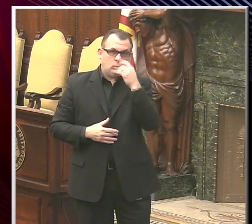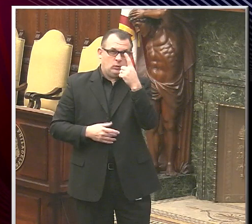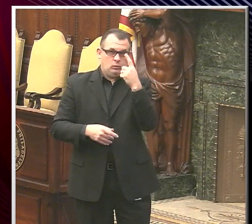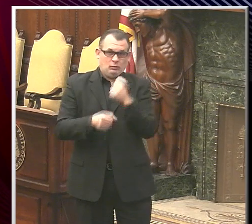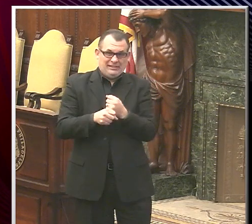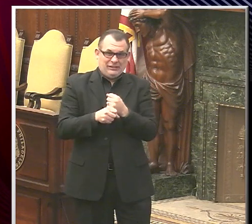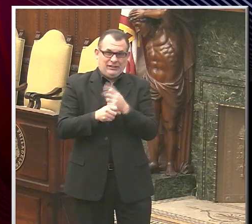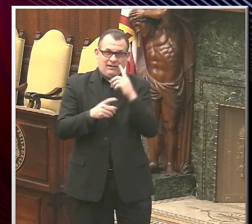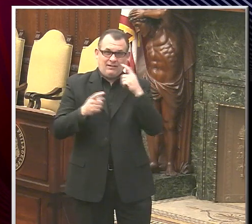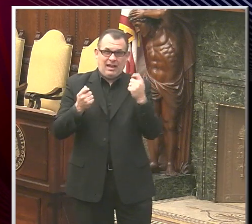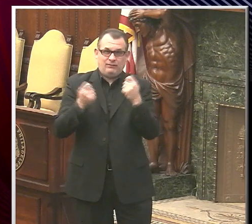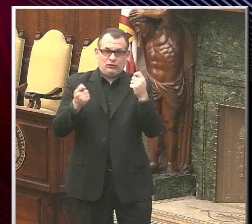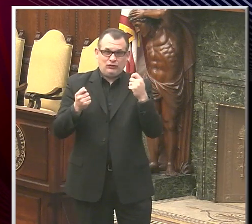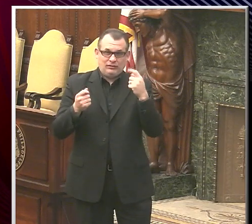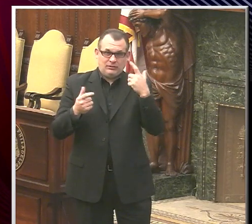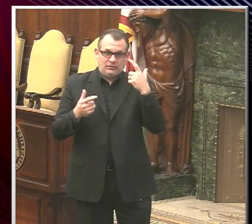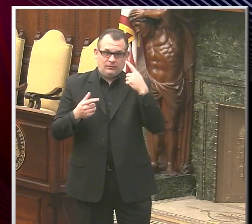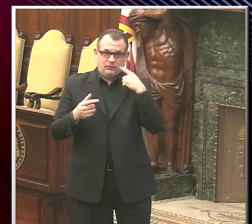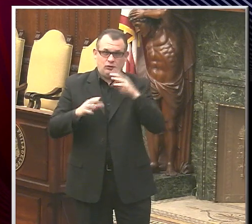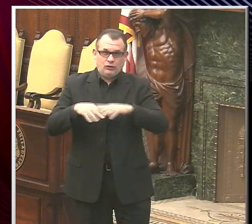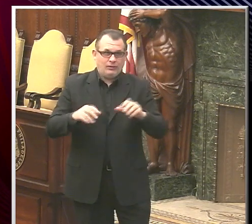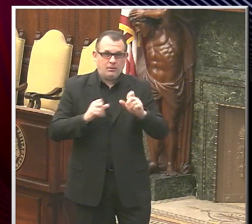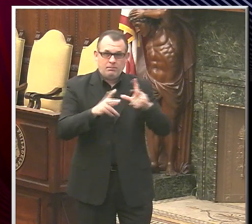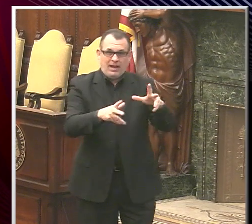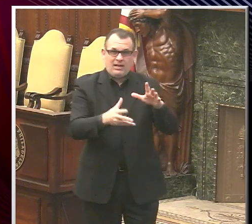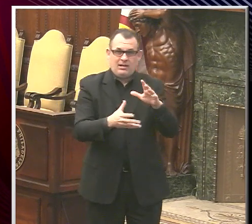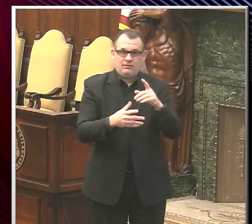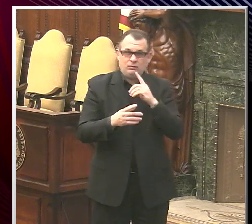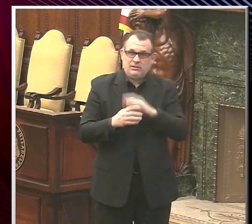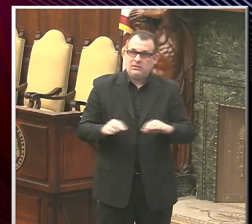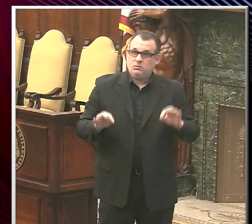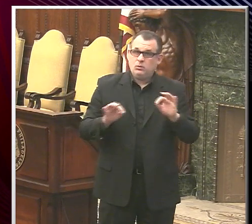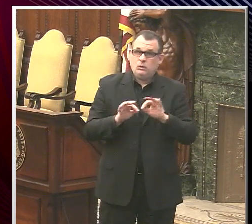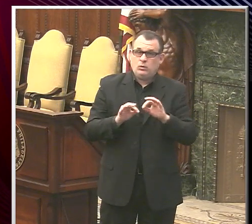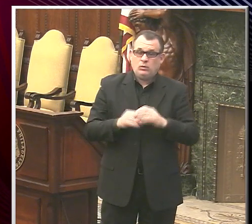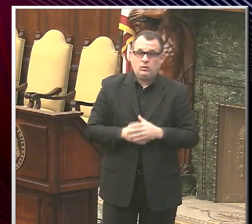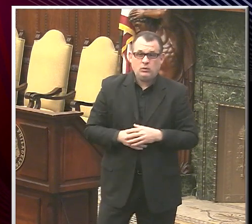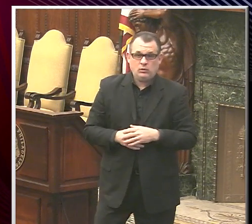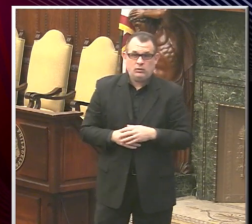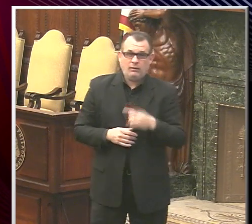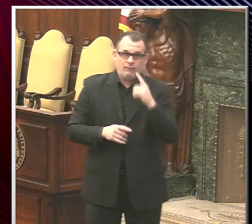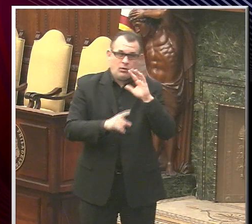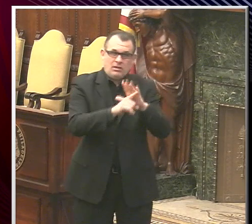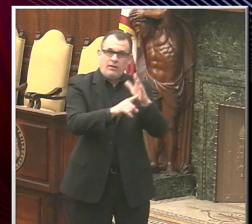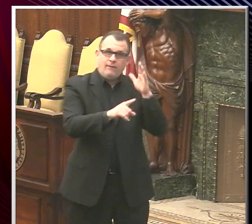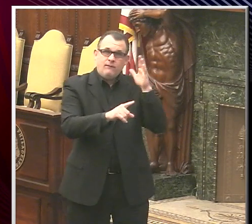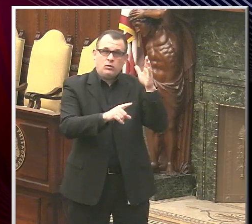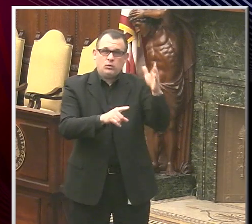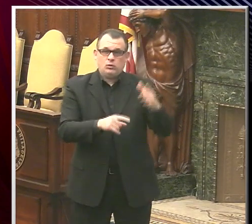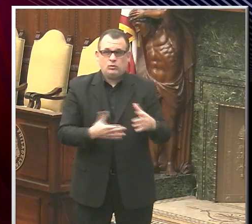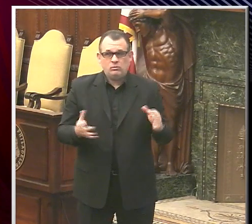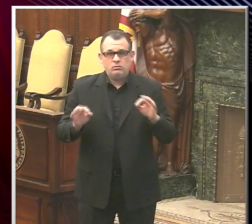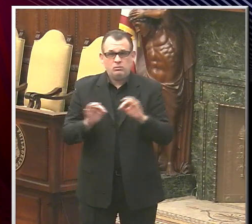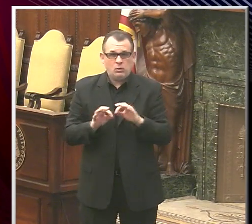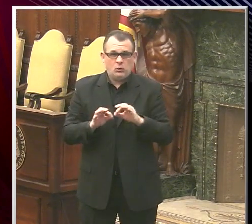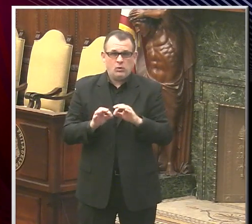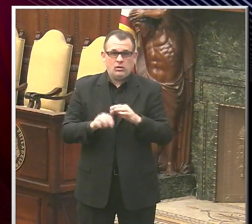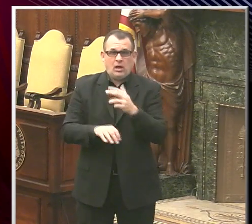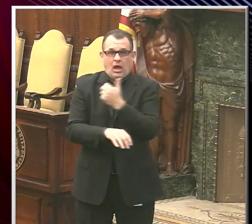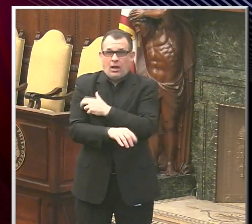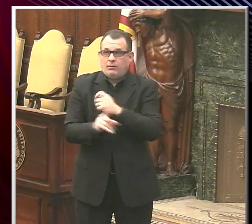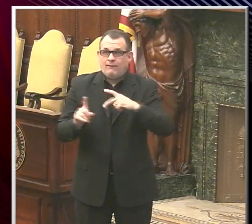children back into classrooms throughout the city is vitally important to their future. We're thrilled to see Children's Hospital of Philadelphia